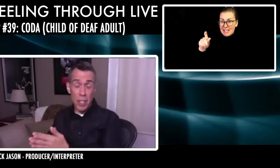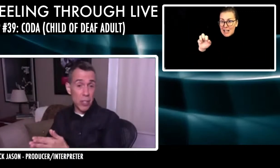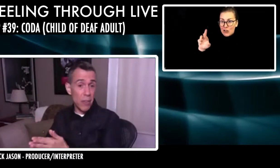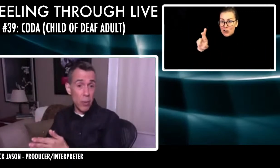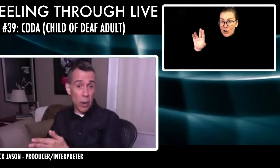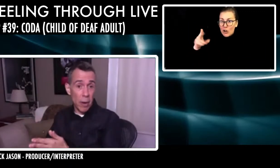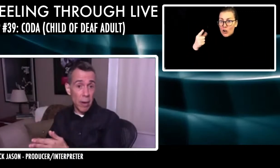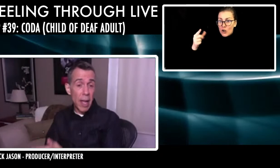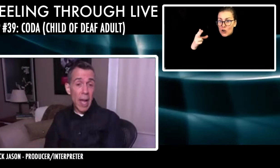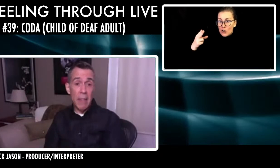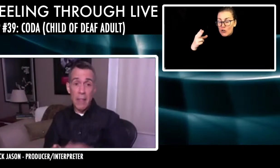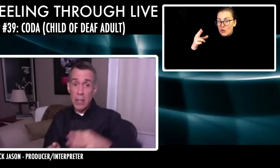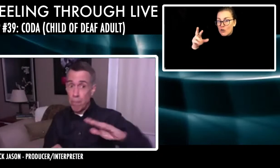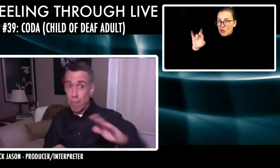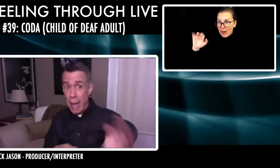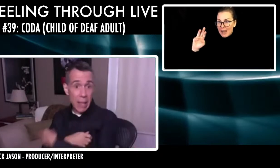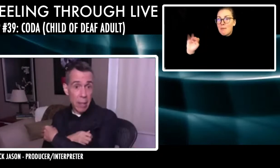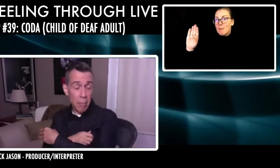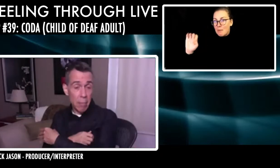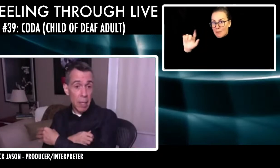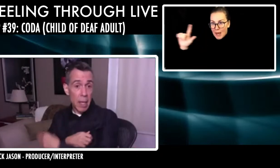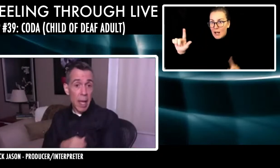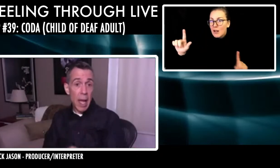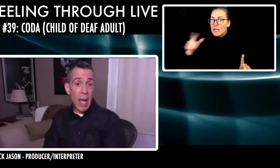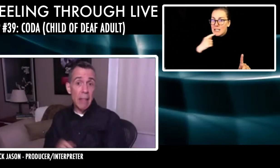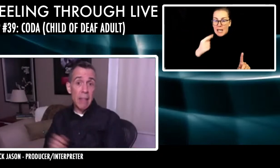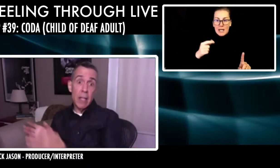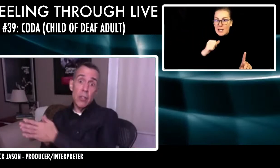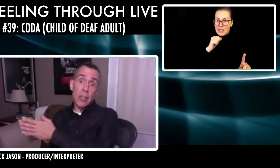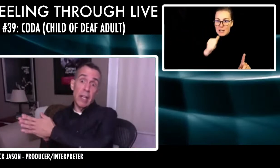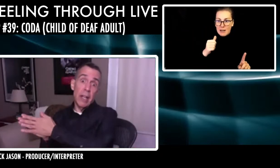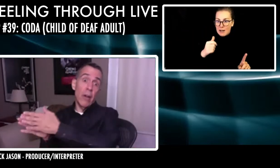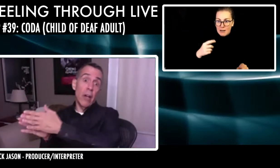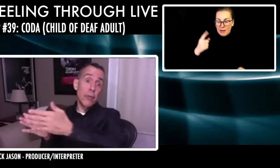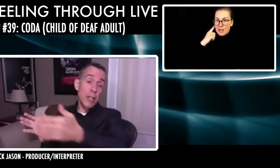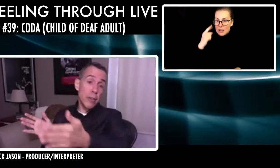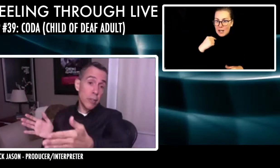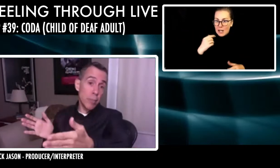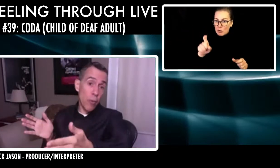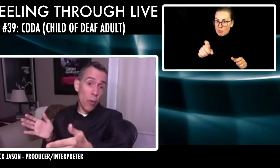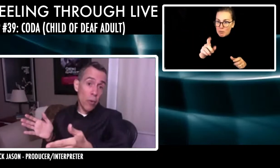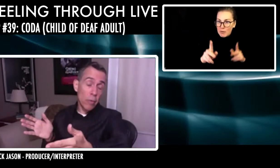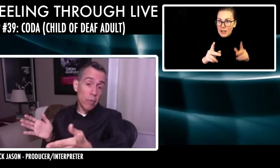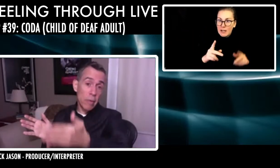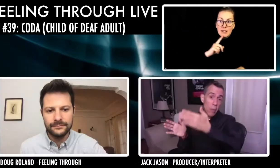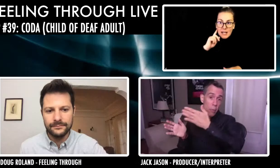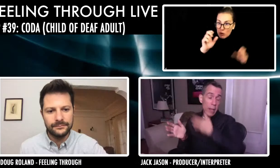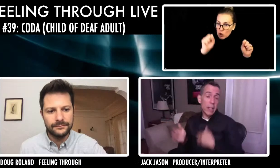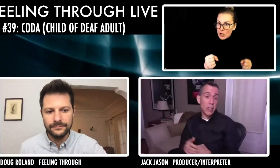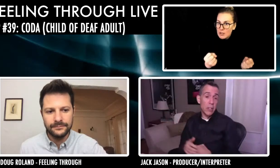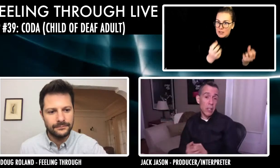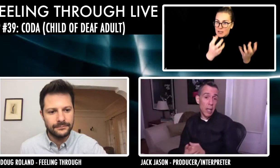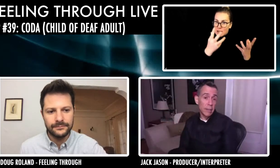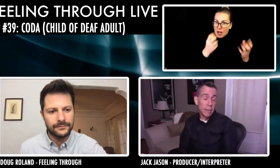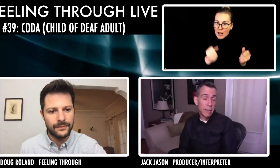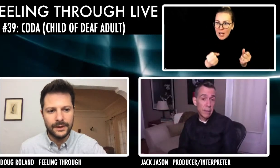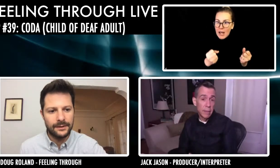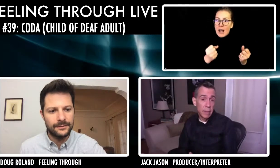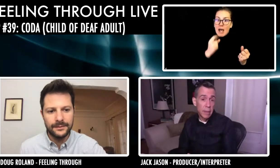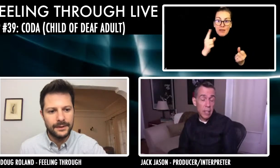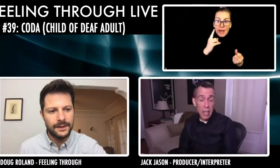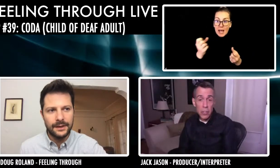there were deaf teachers everywhere. And then they just banned them. And then it took like another a hundred years before they were recognized again,